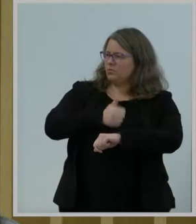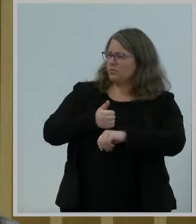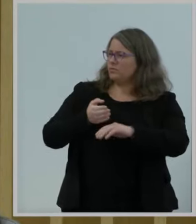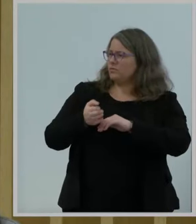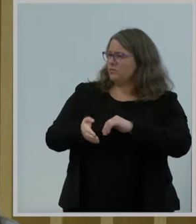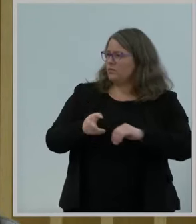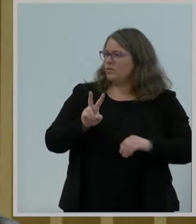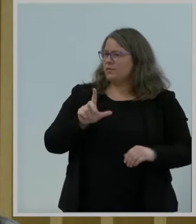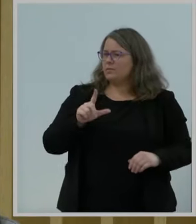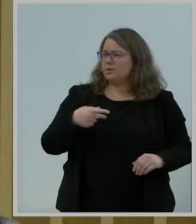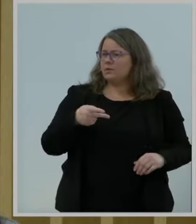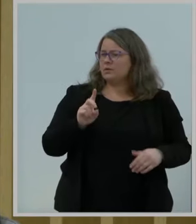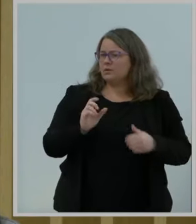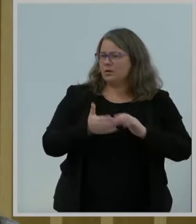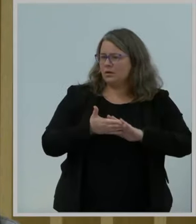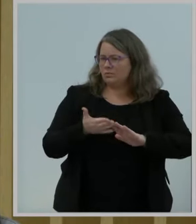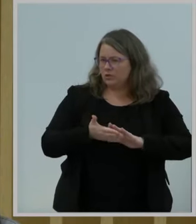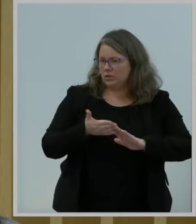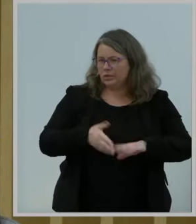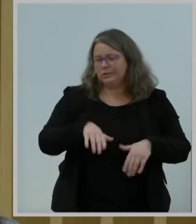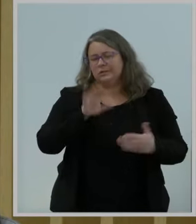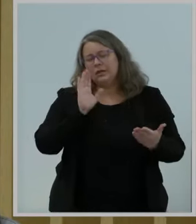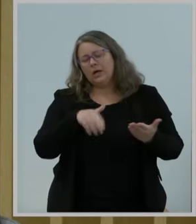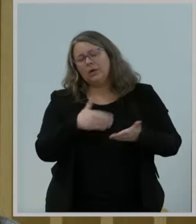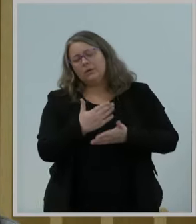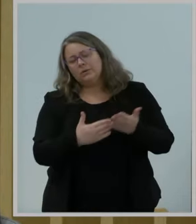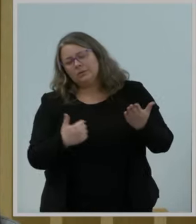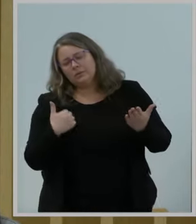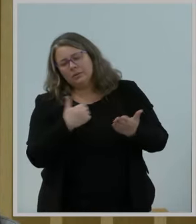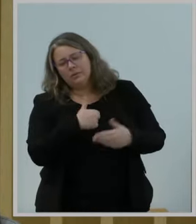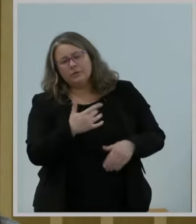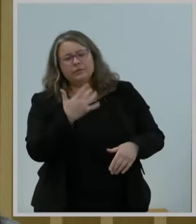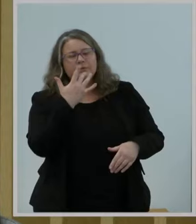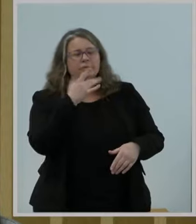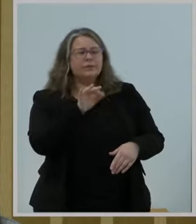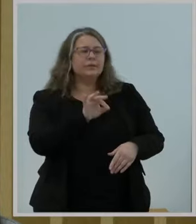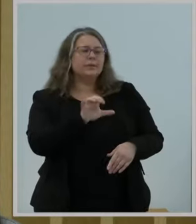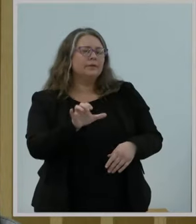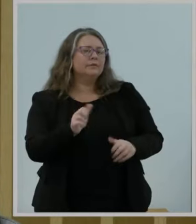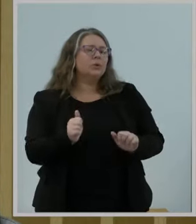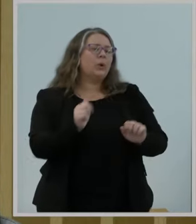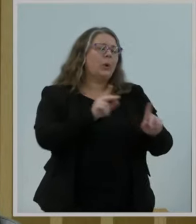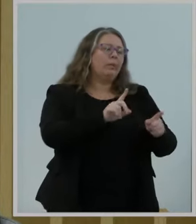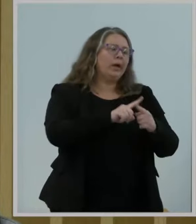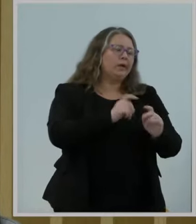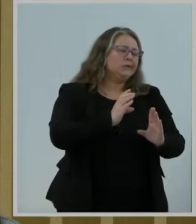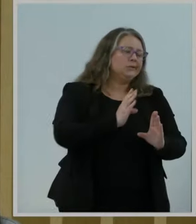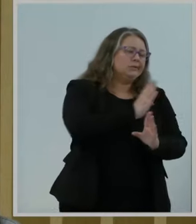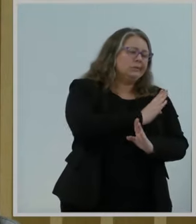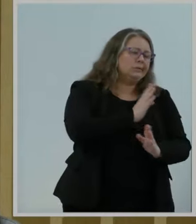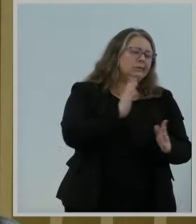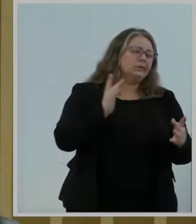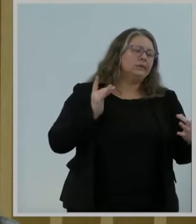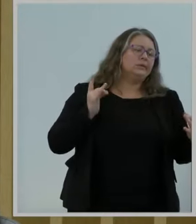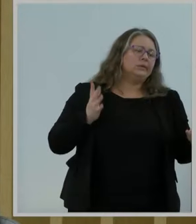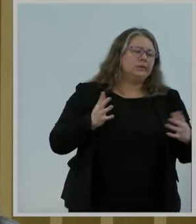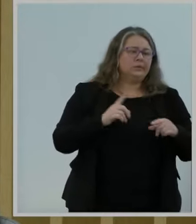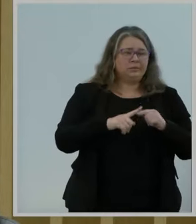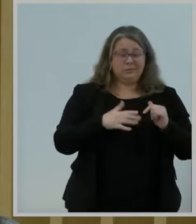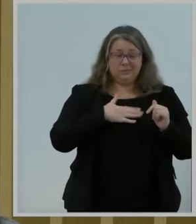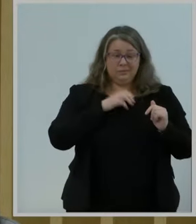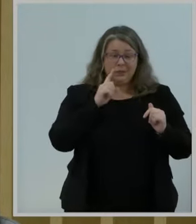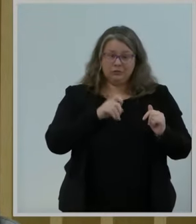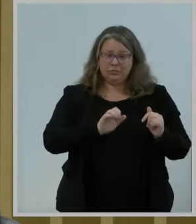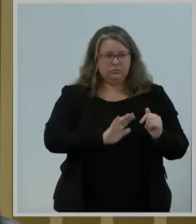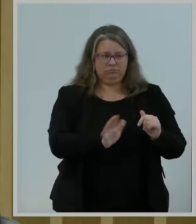the FCC to backtrack on that issue here and to them I say, that's not happening. If anything, I think we need to continue to move